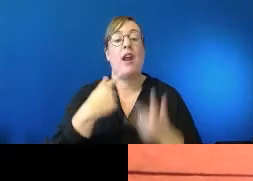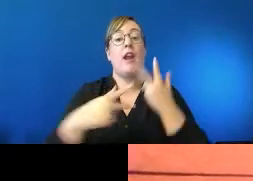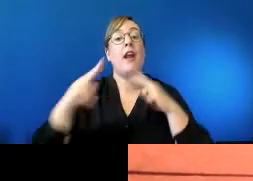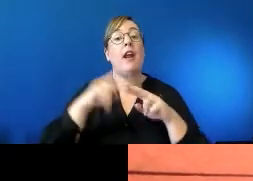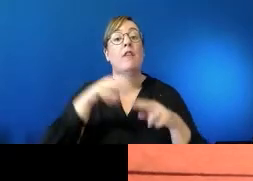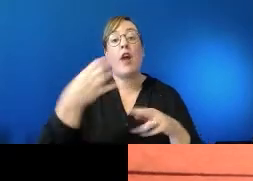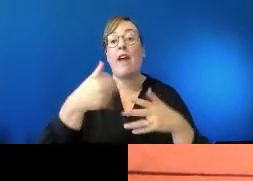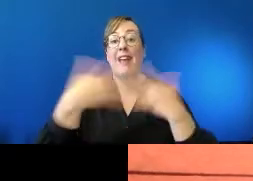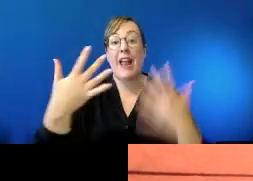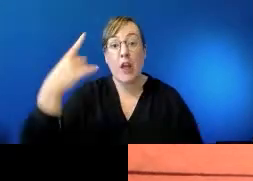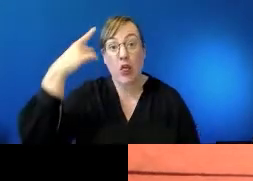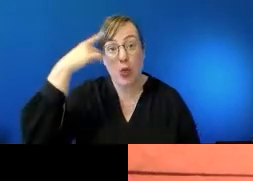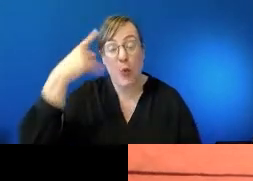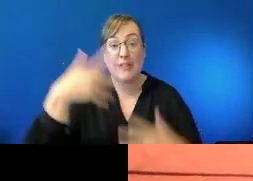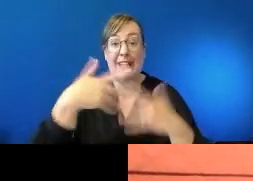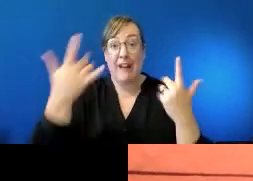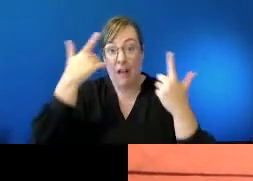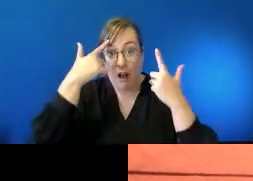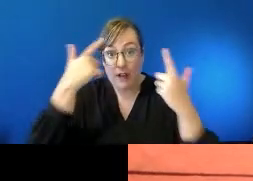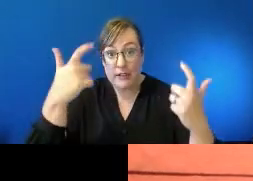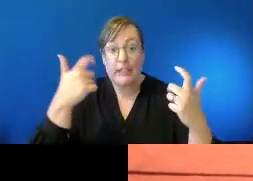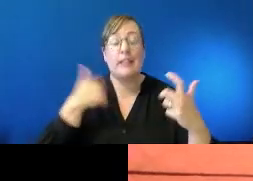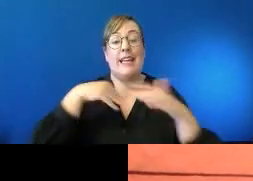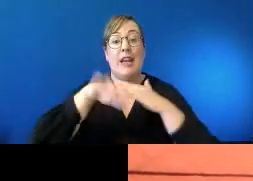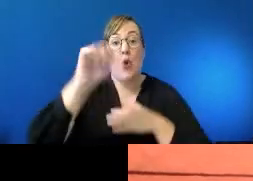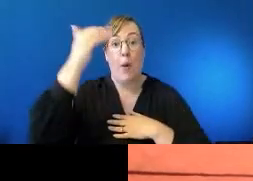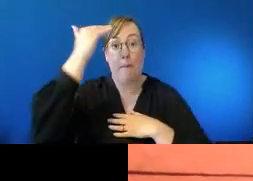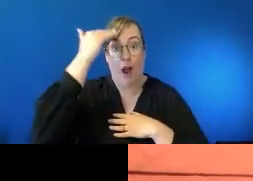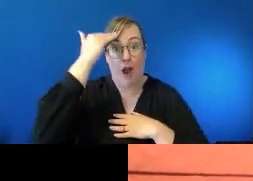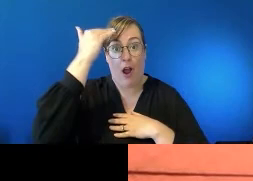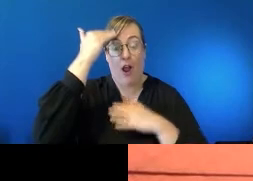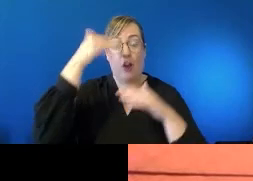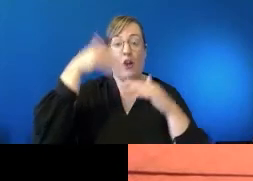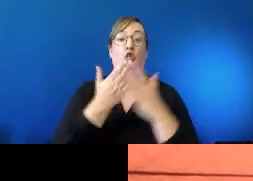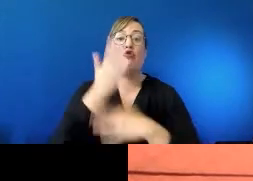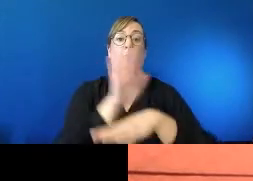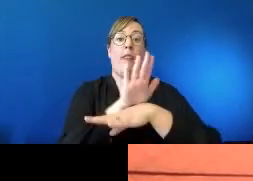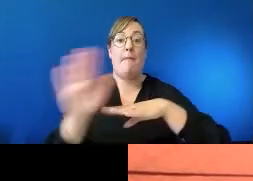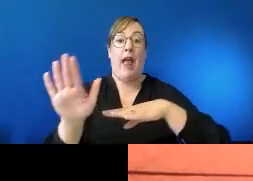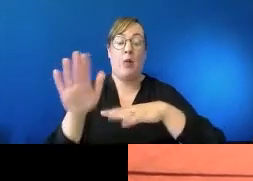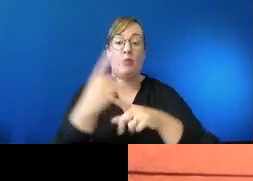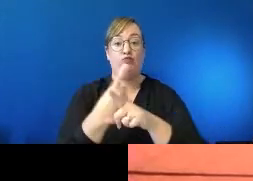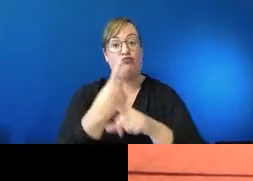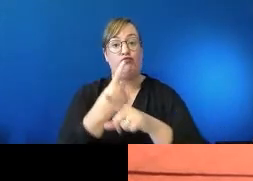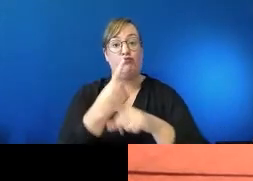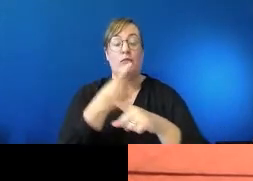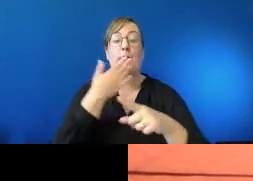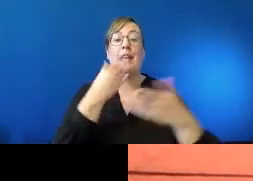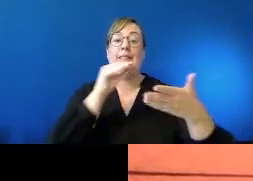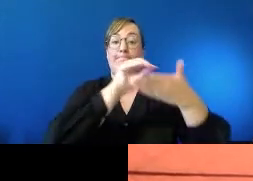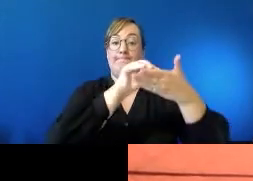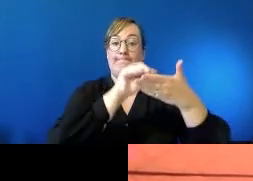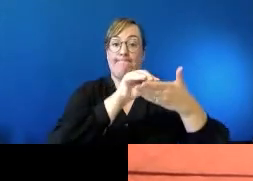thoughts, ideas or questions that spring to mind during these panel discussions, then jot them down, uh,